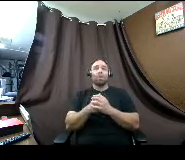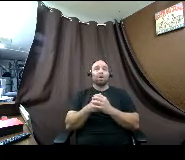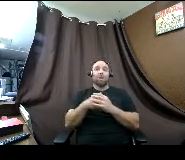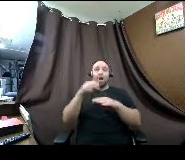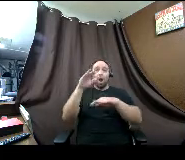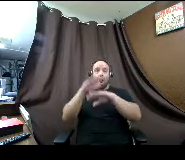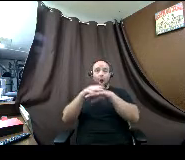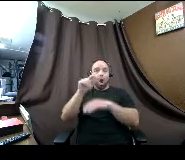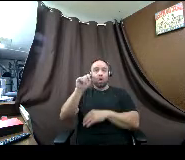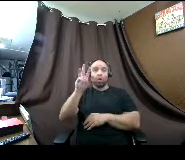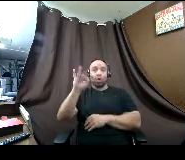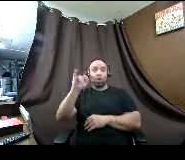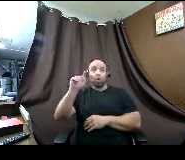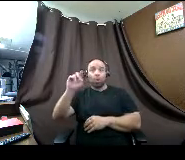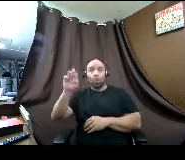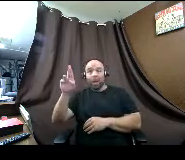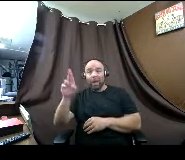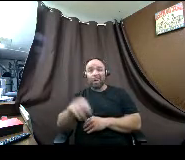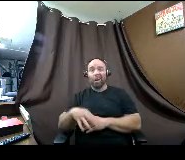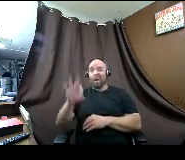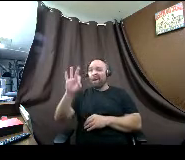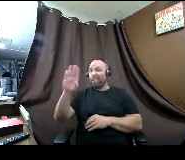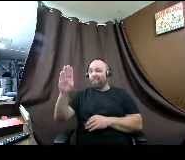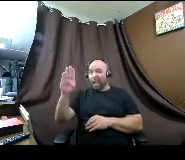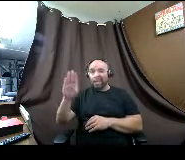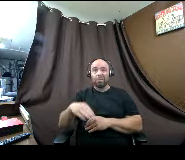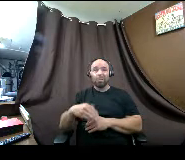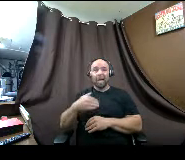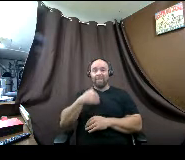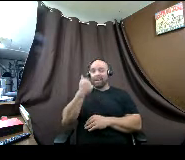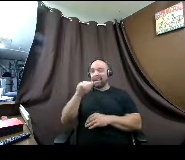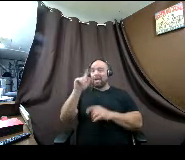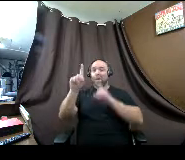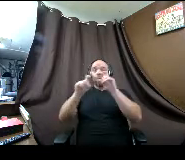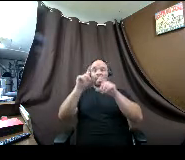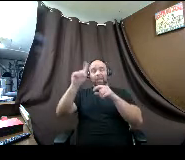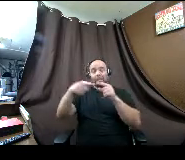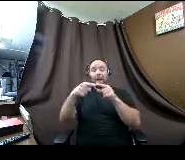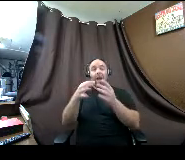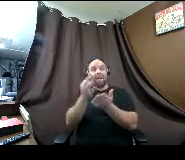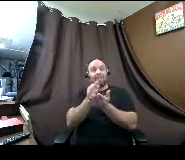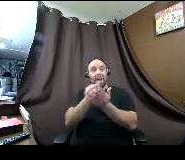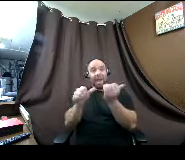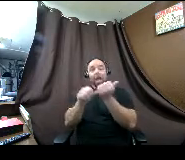twitter and facebook if you have any questions about financial aid you can also call us